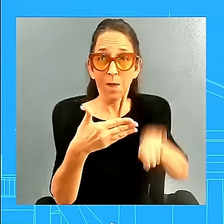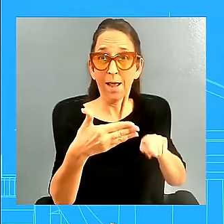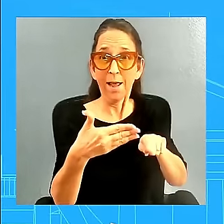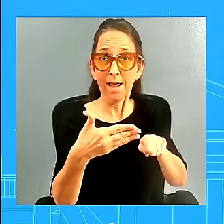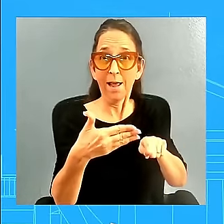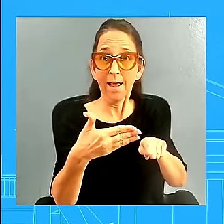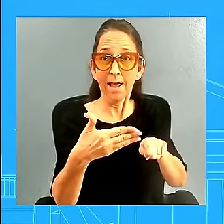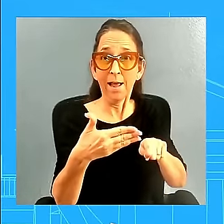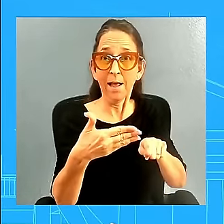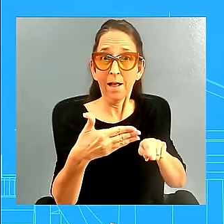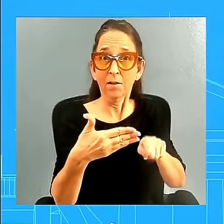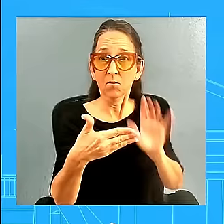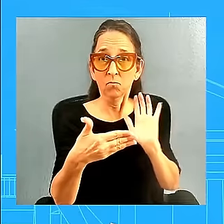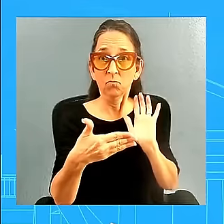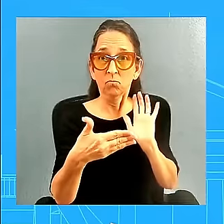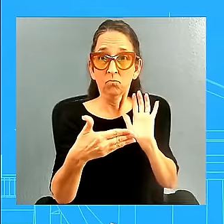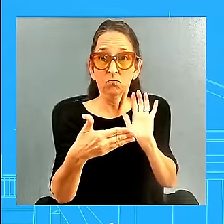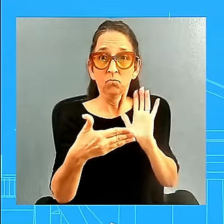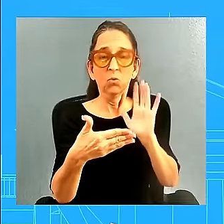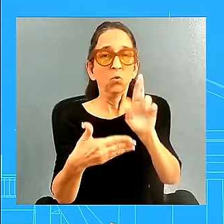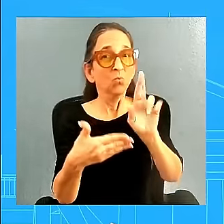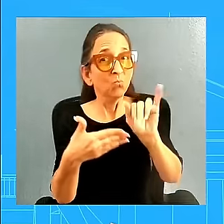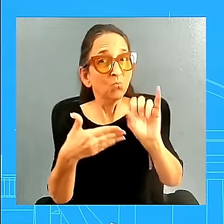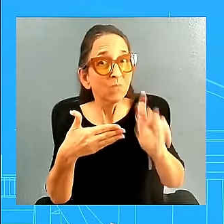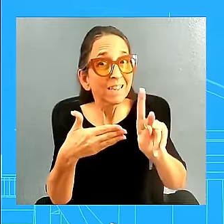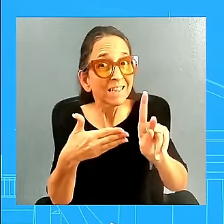right. Jane, you have the last one. Thank you very much.